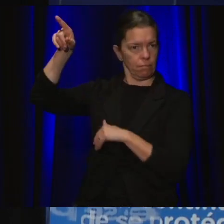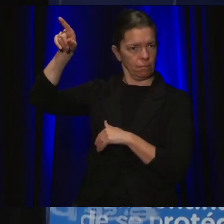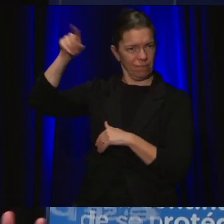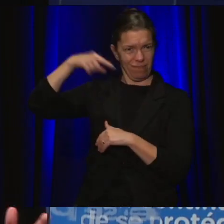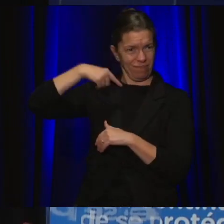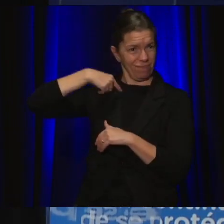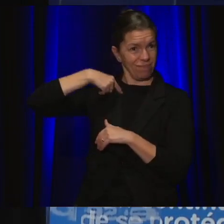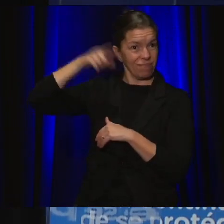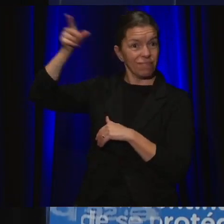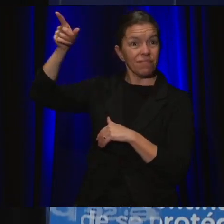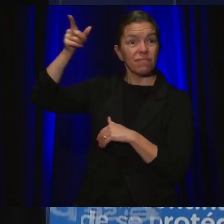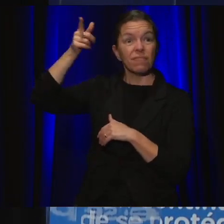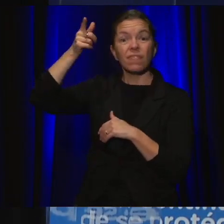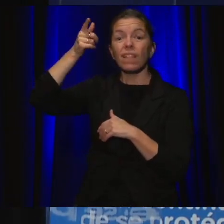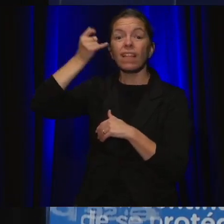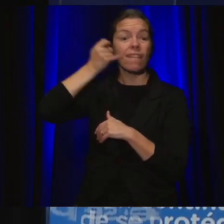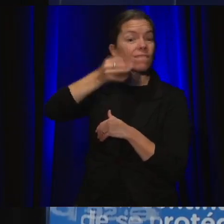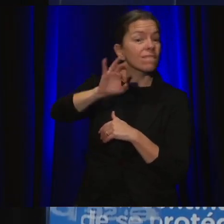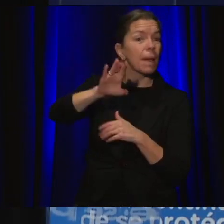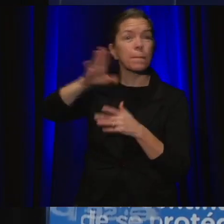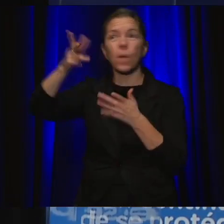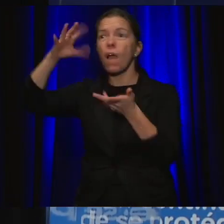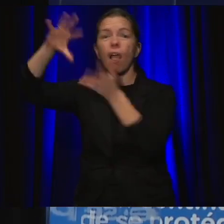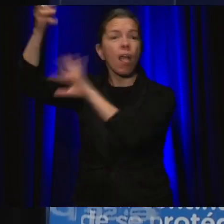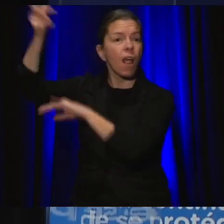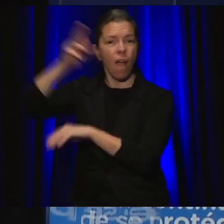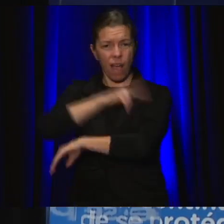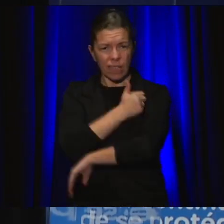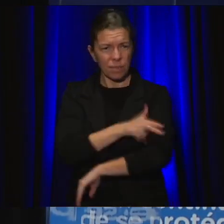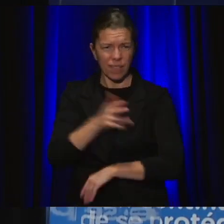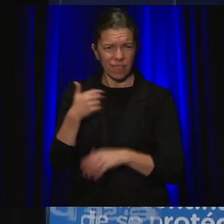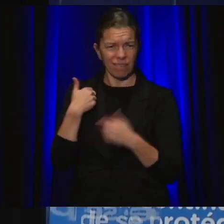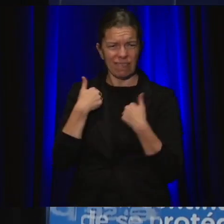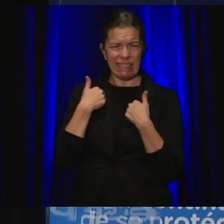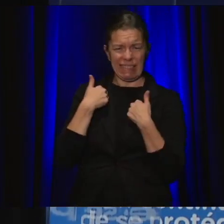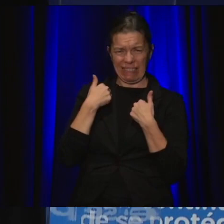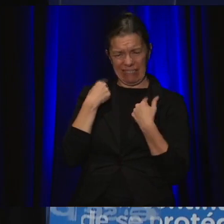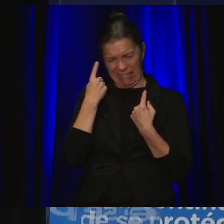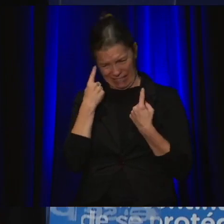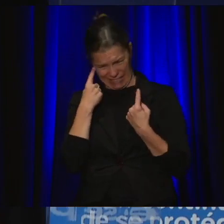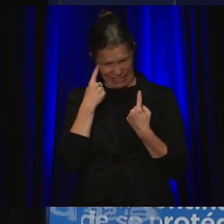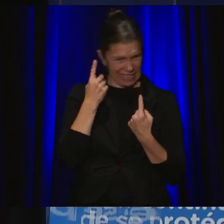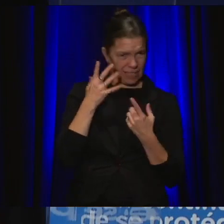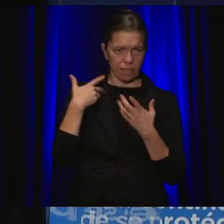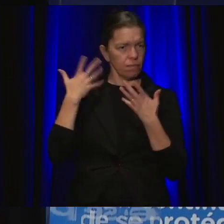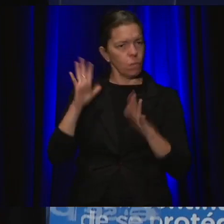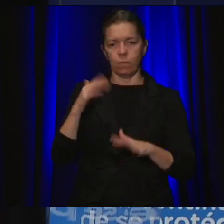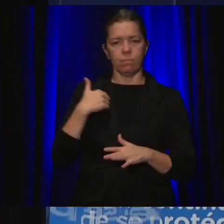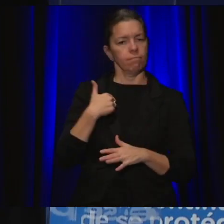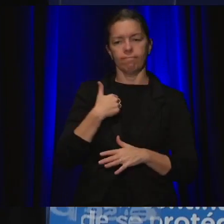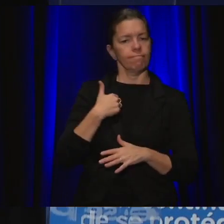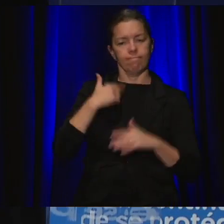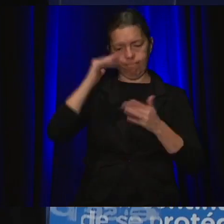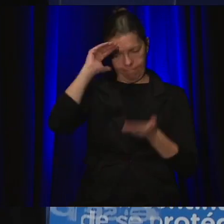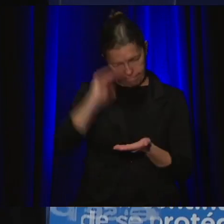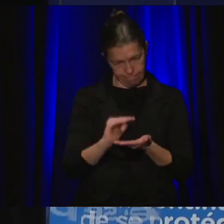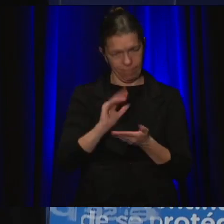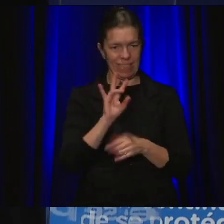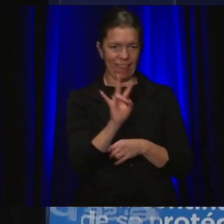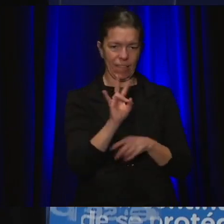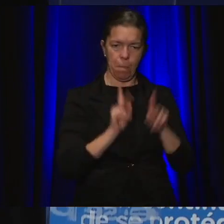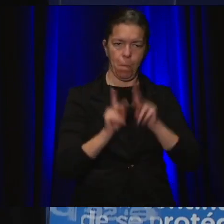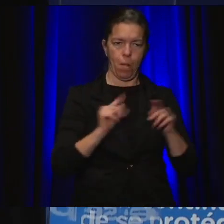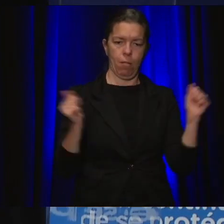because of this party. So I think it's it's we are trying to giving people some